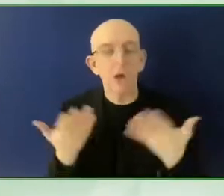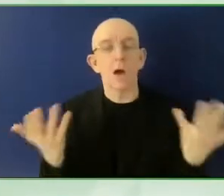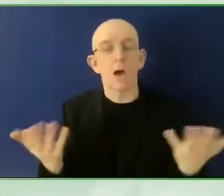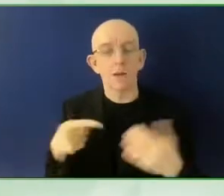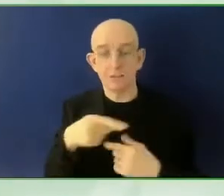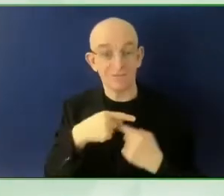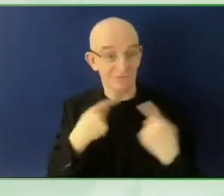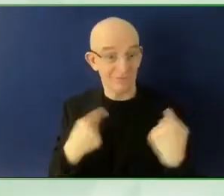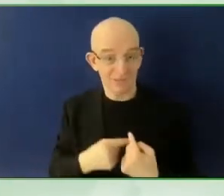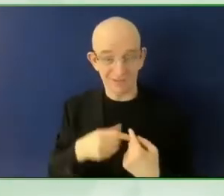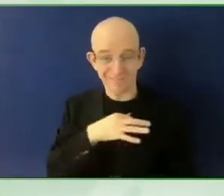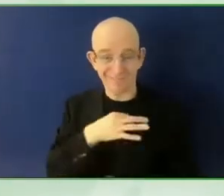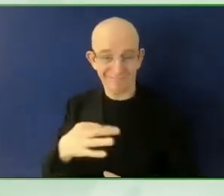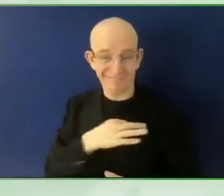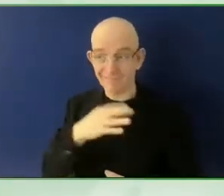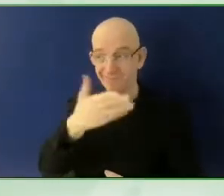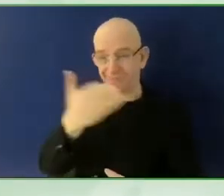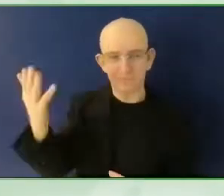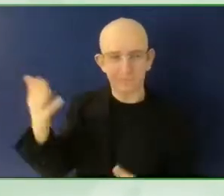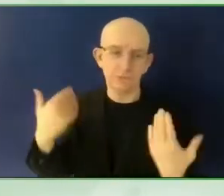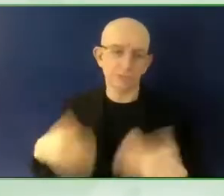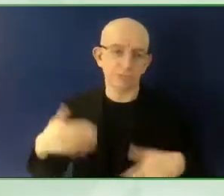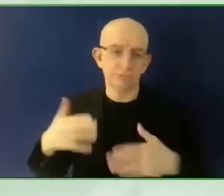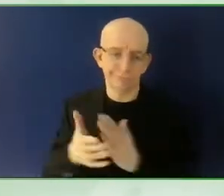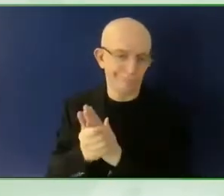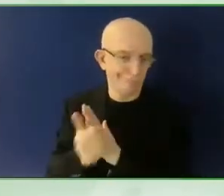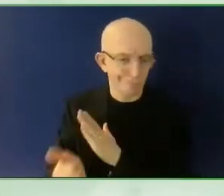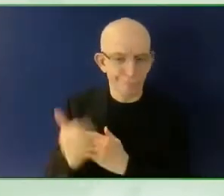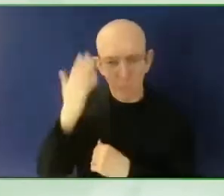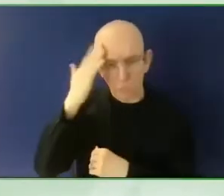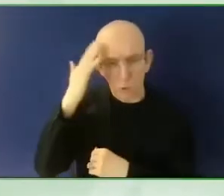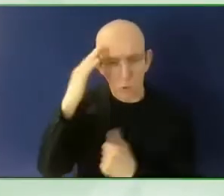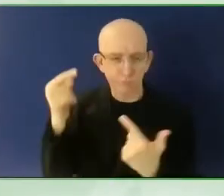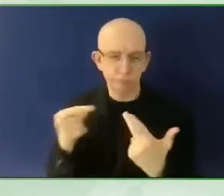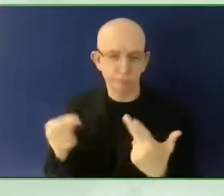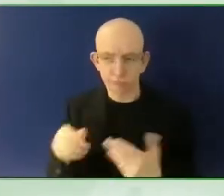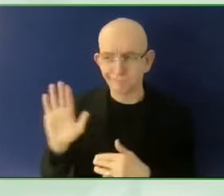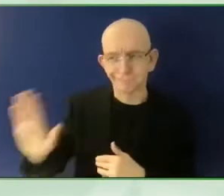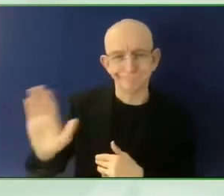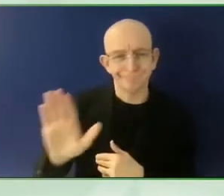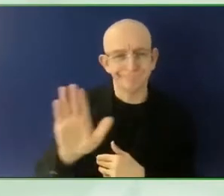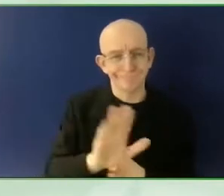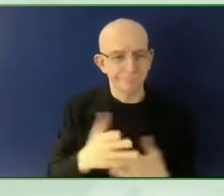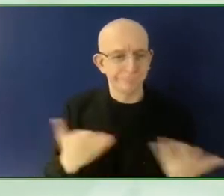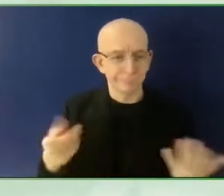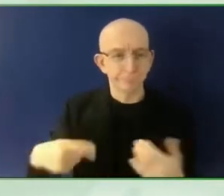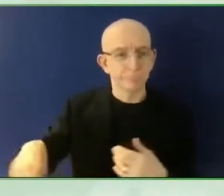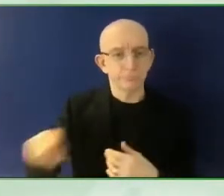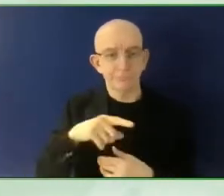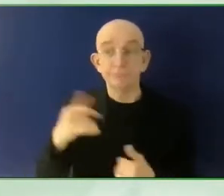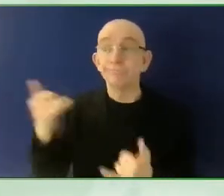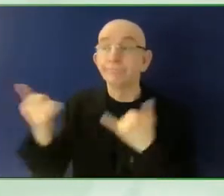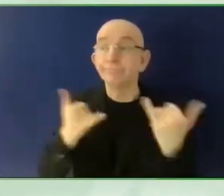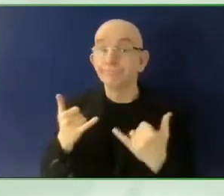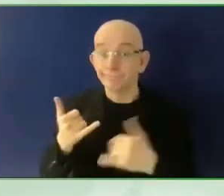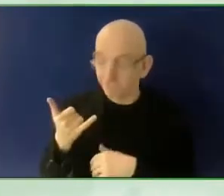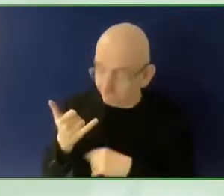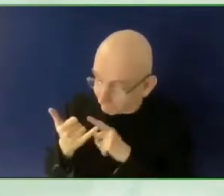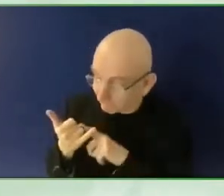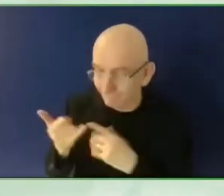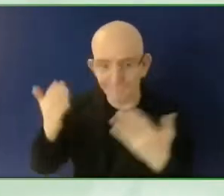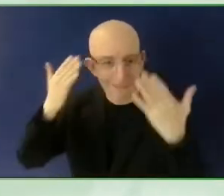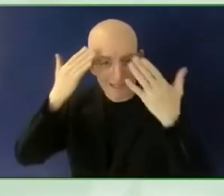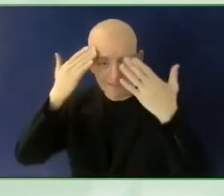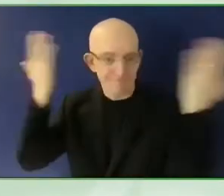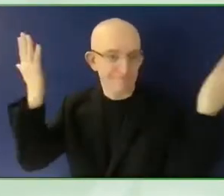So that's why we've created this section of the app where you can reach a subject matter expert or a company representative. This is